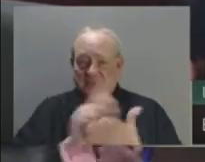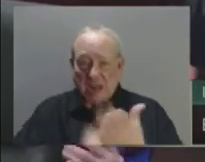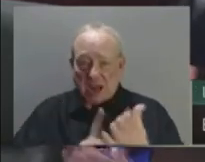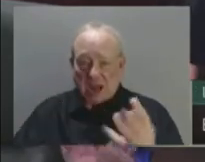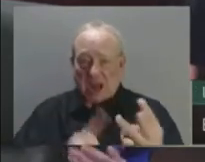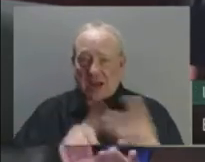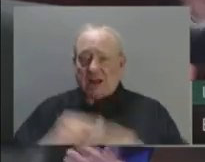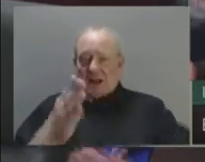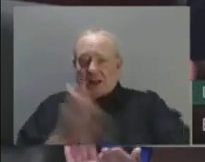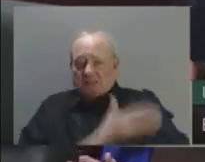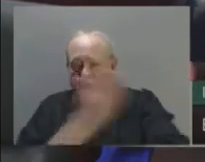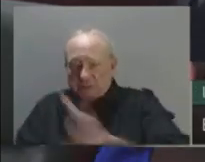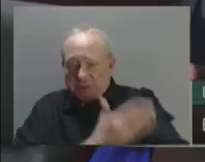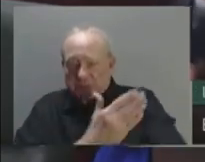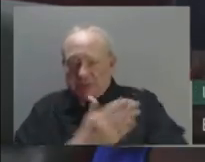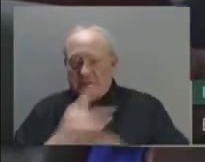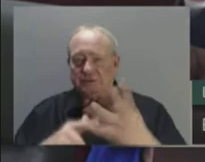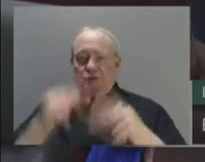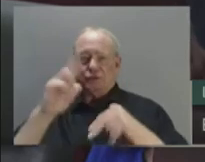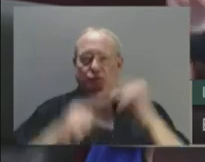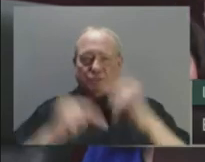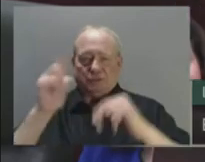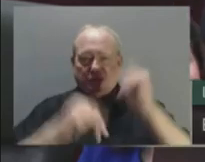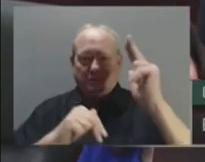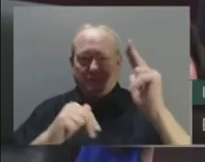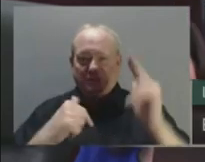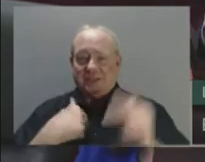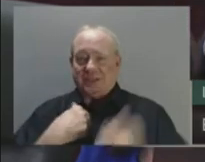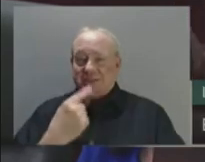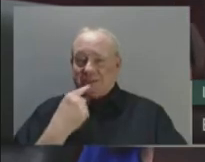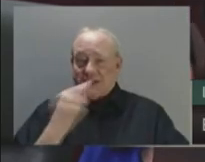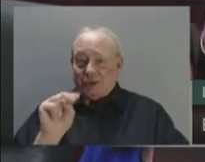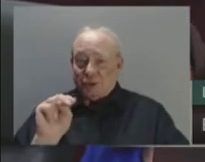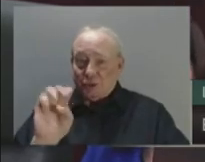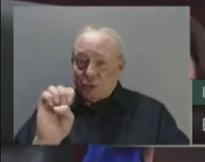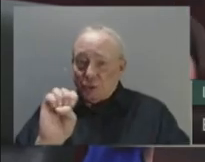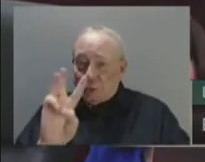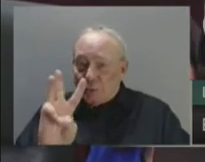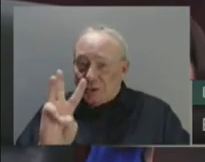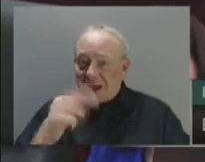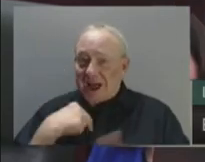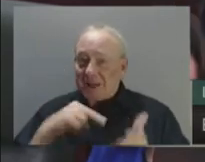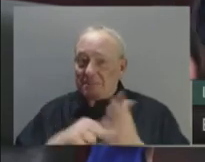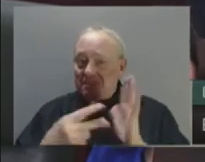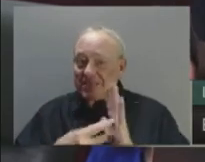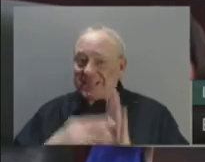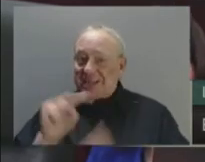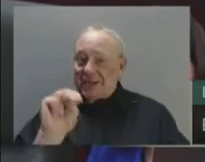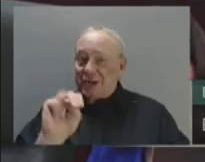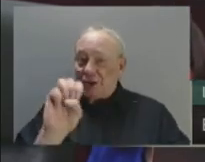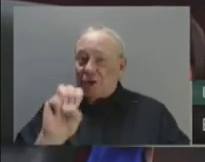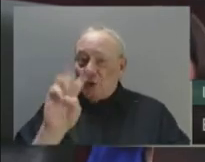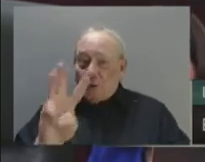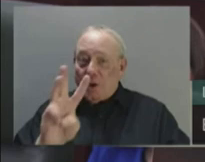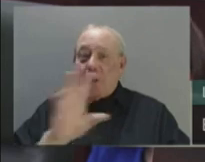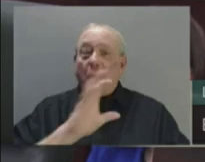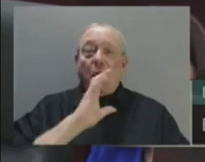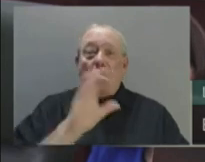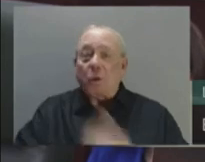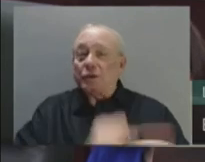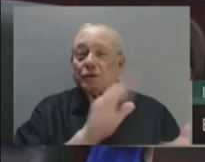And when I say new, I need to say new means schools being refurbished and upgraded as well as brand new builds.